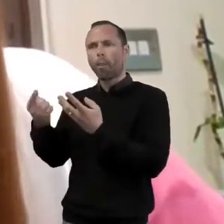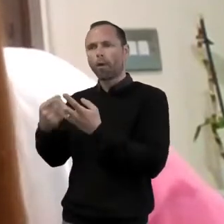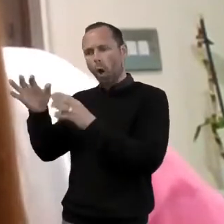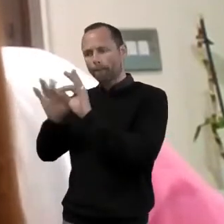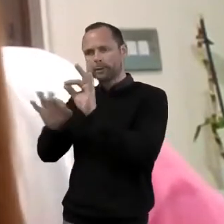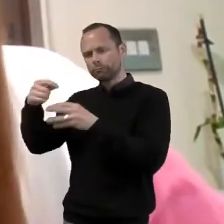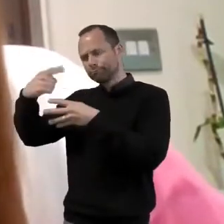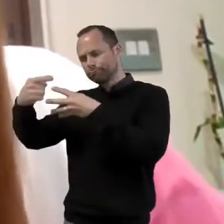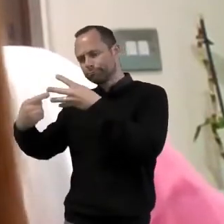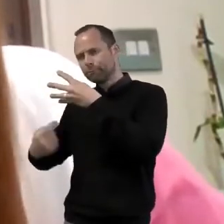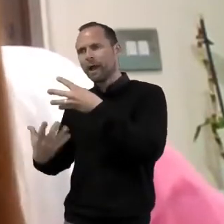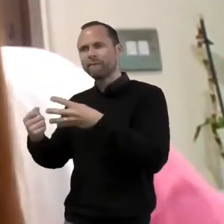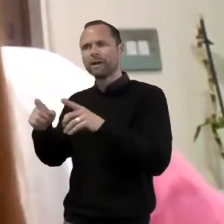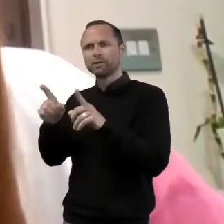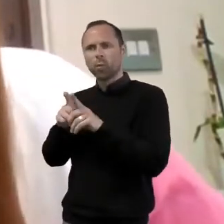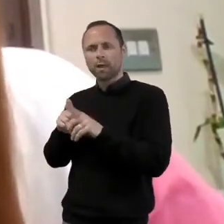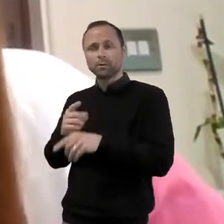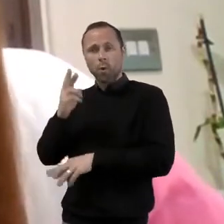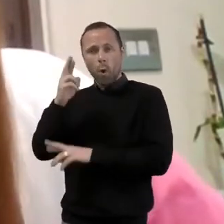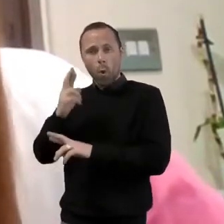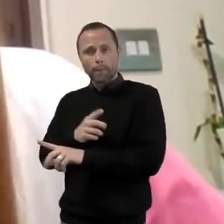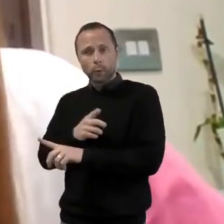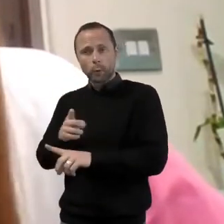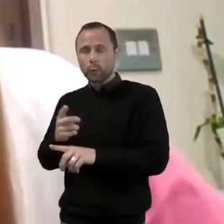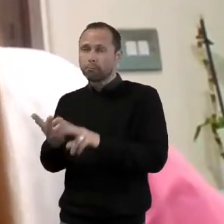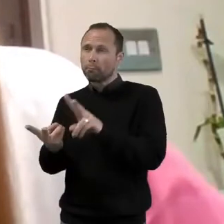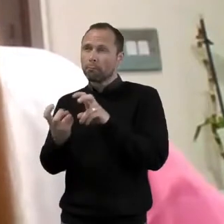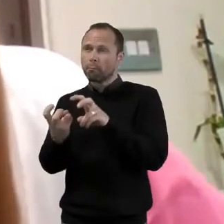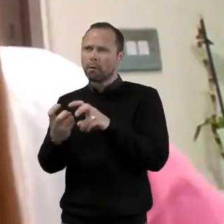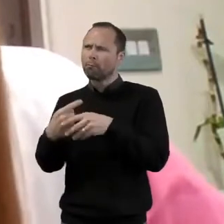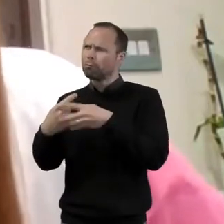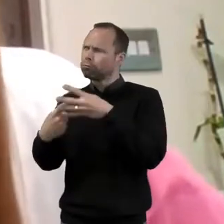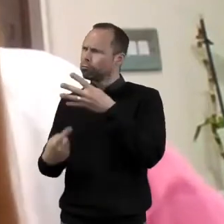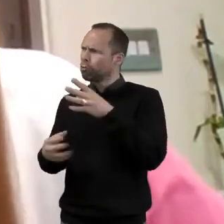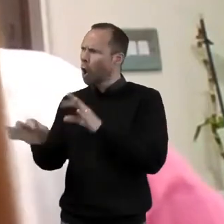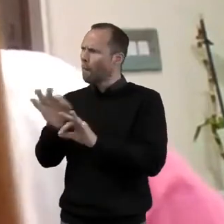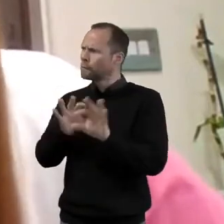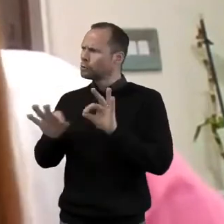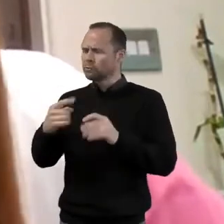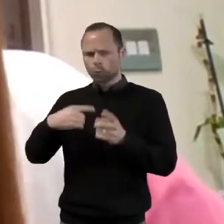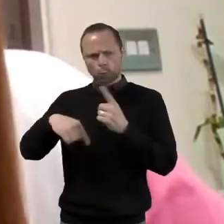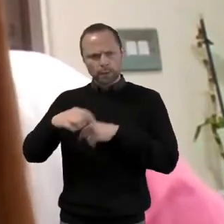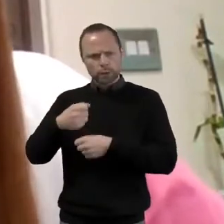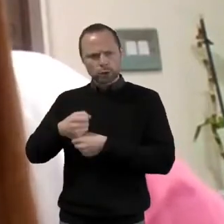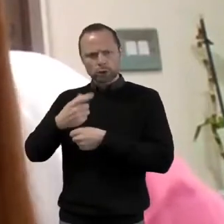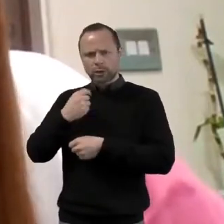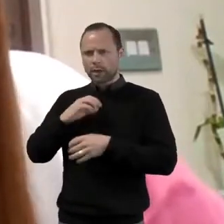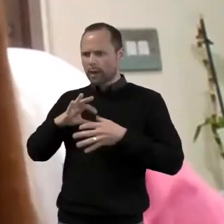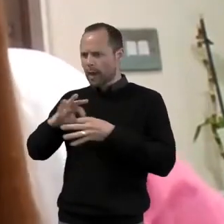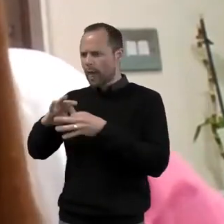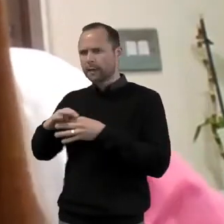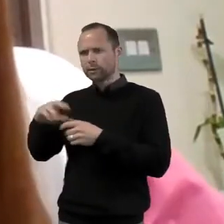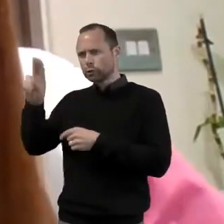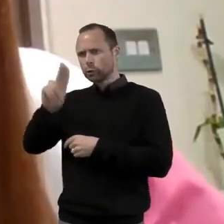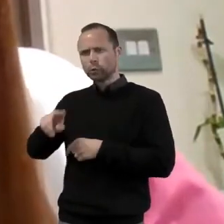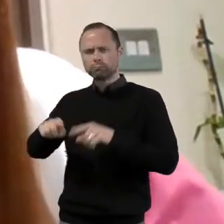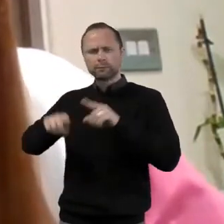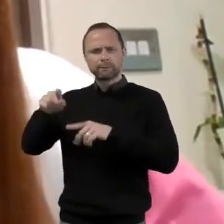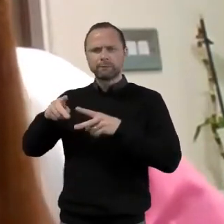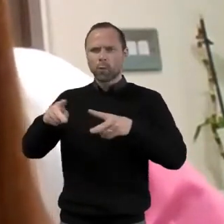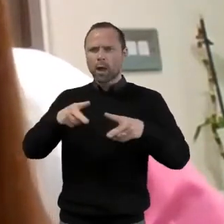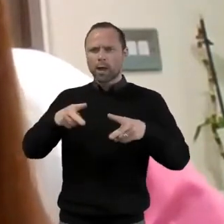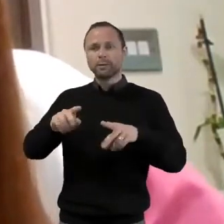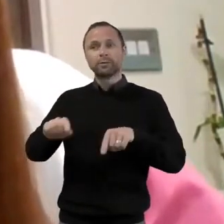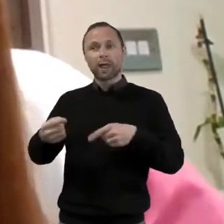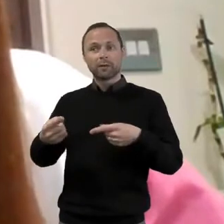food for thought in imagining how your church could creatively connect with a local school over the coming